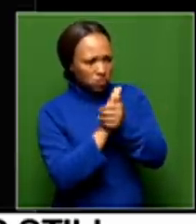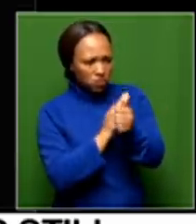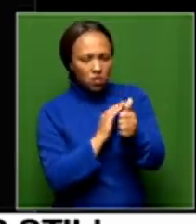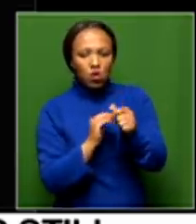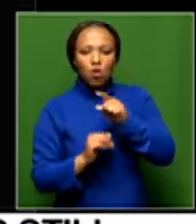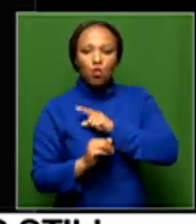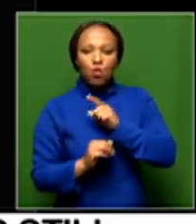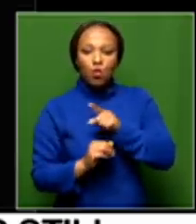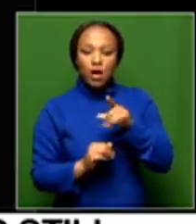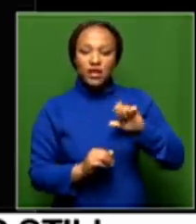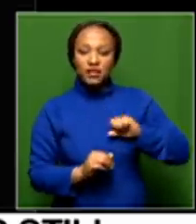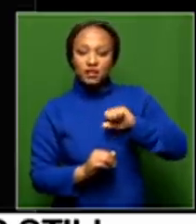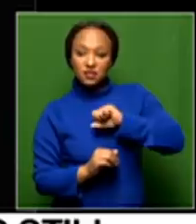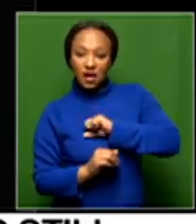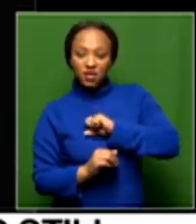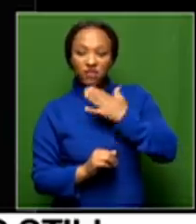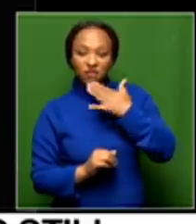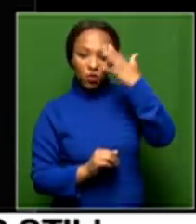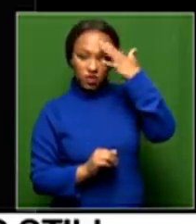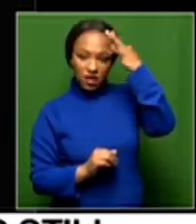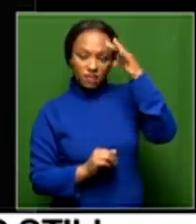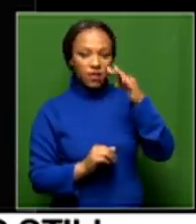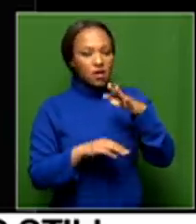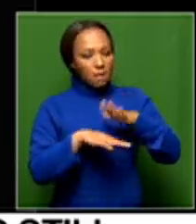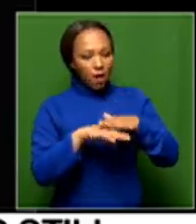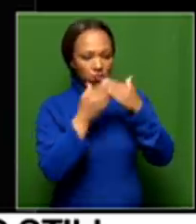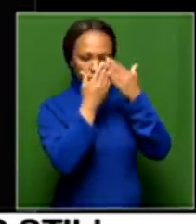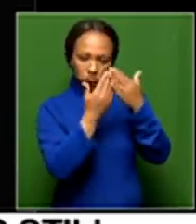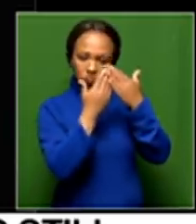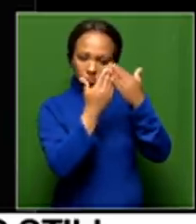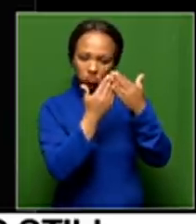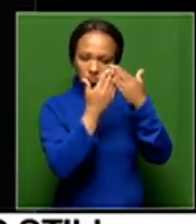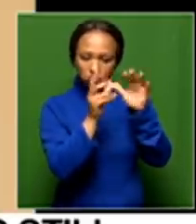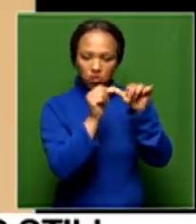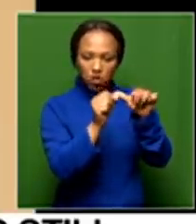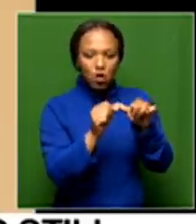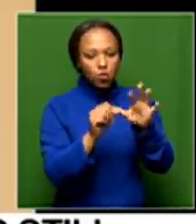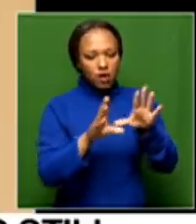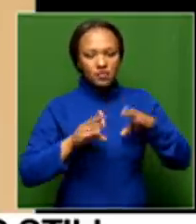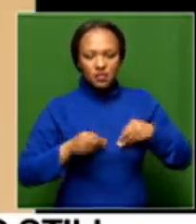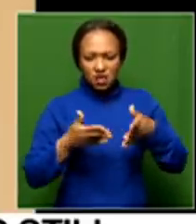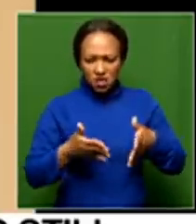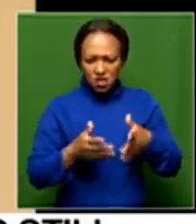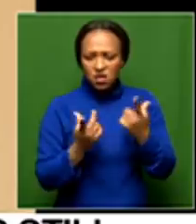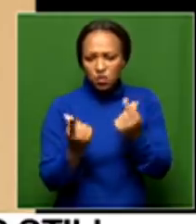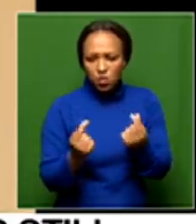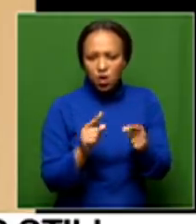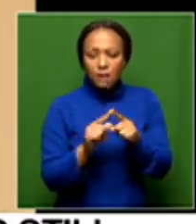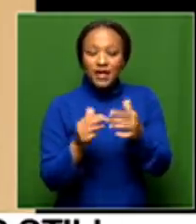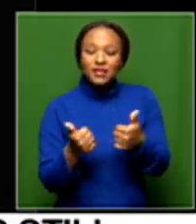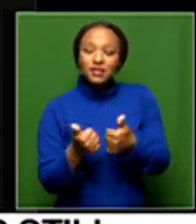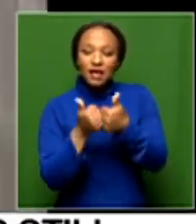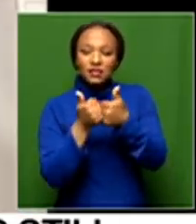example, go and study further, and that culture is really embraced here. So the challenge is not